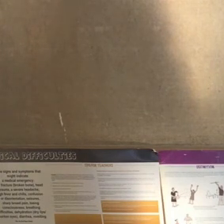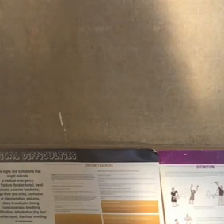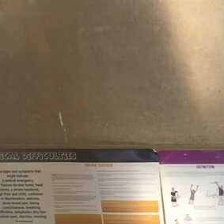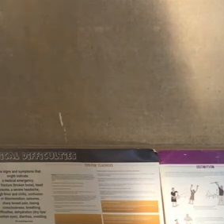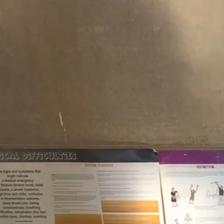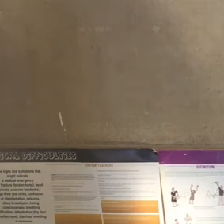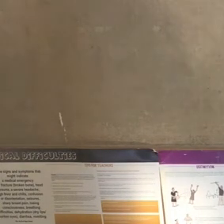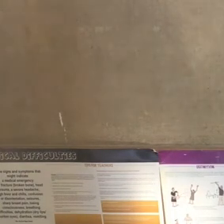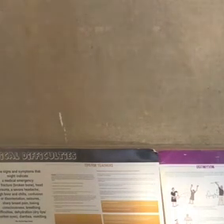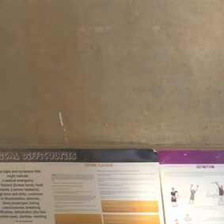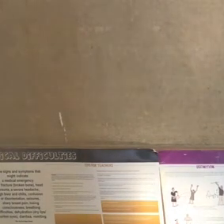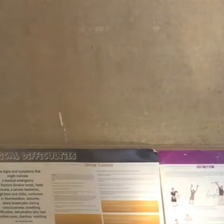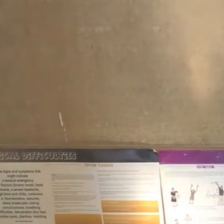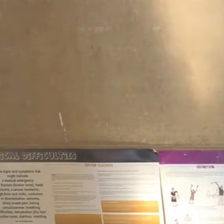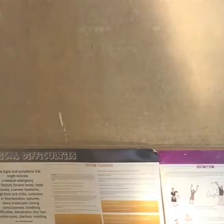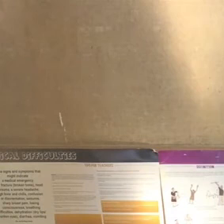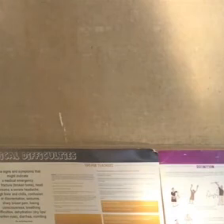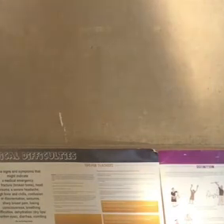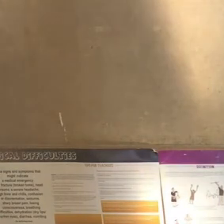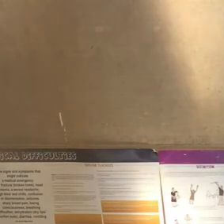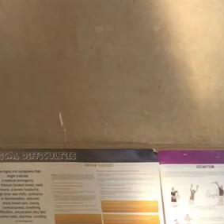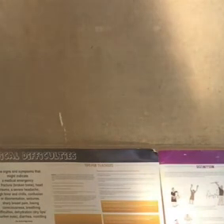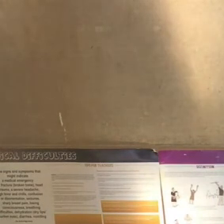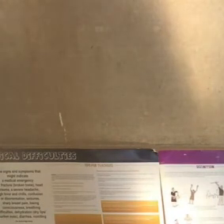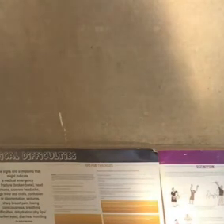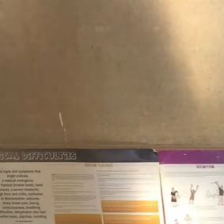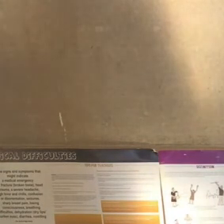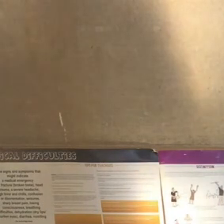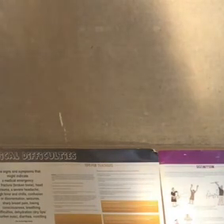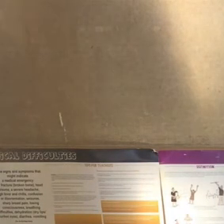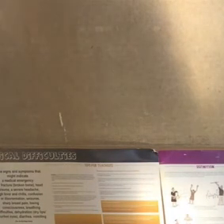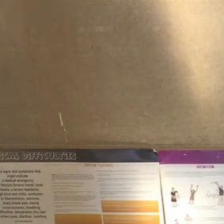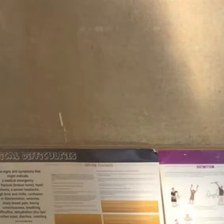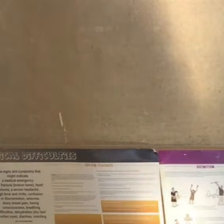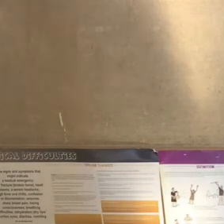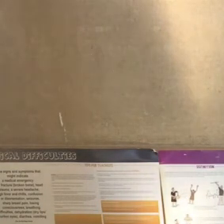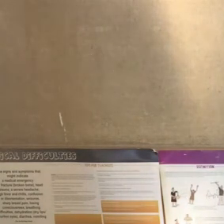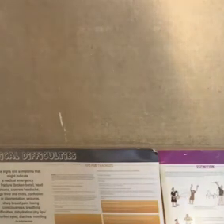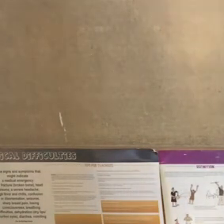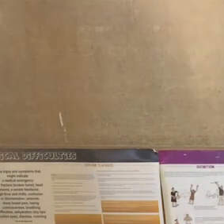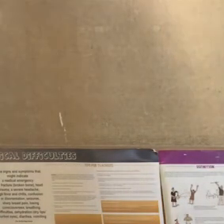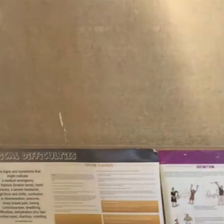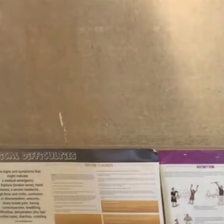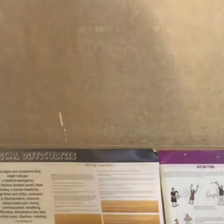is I am teaching grade 2 and I receive 3 4